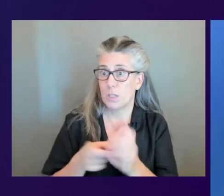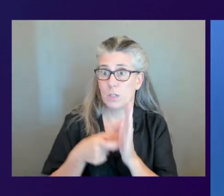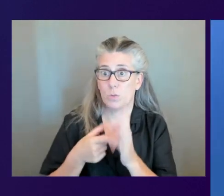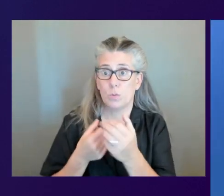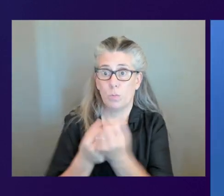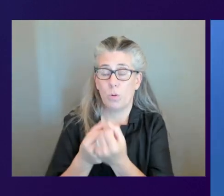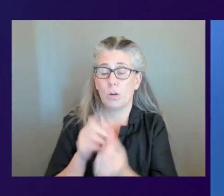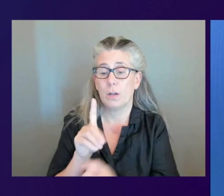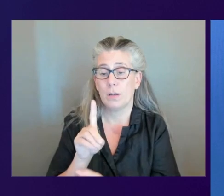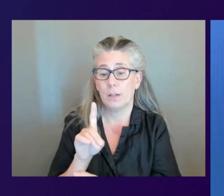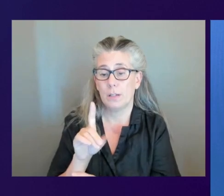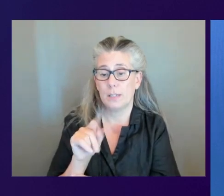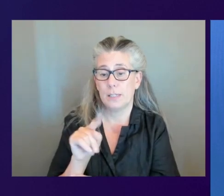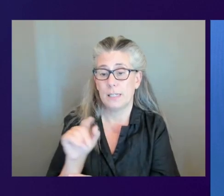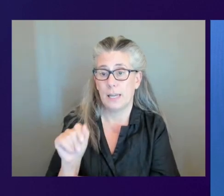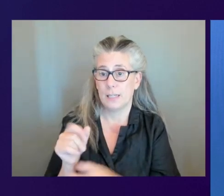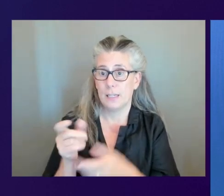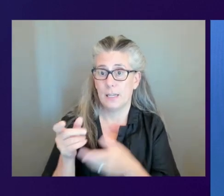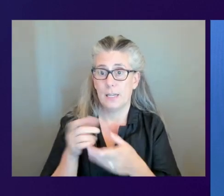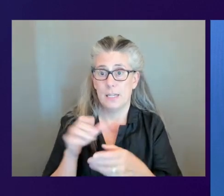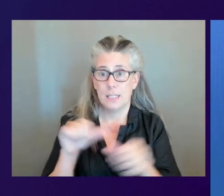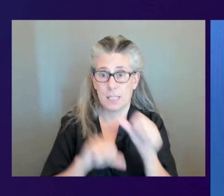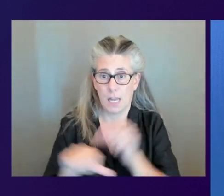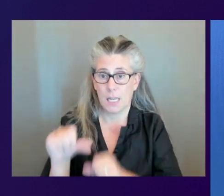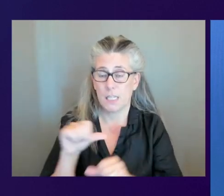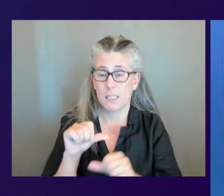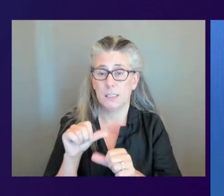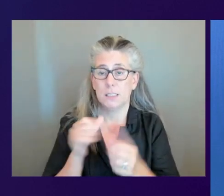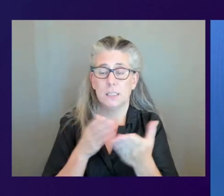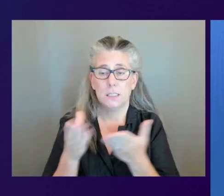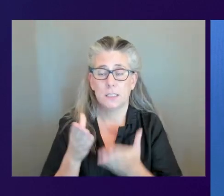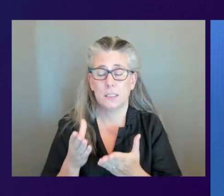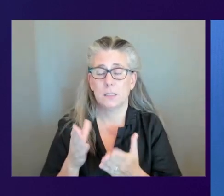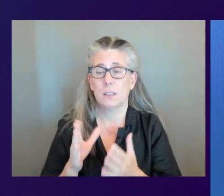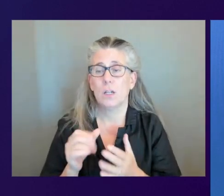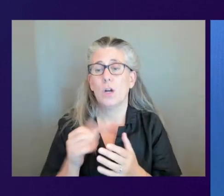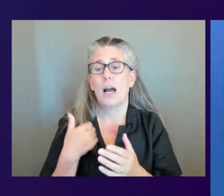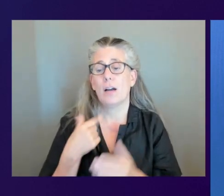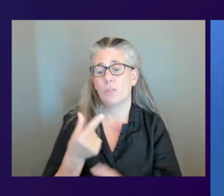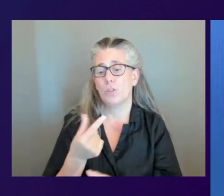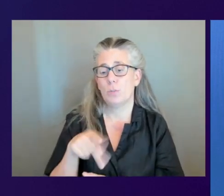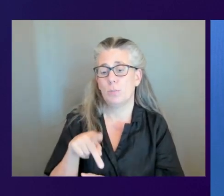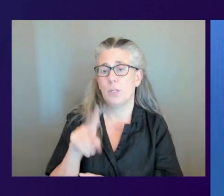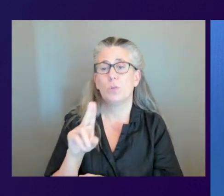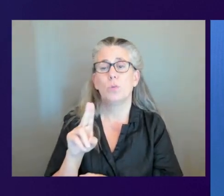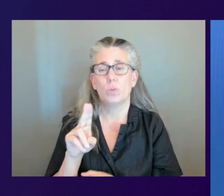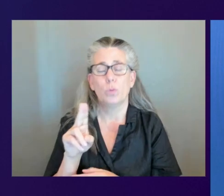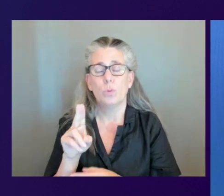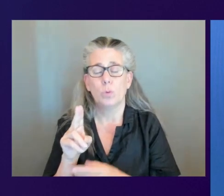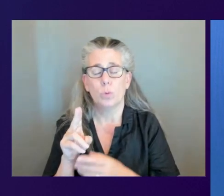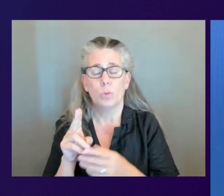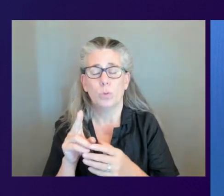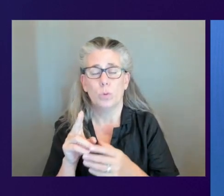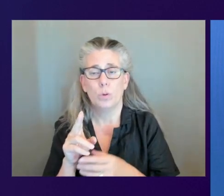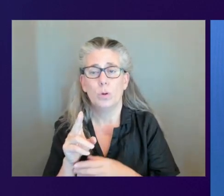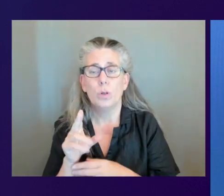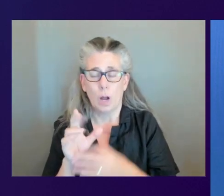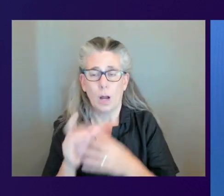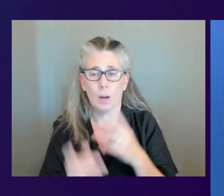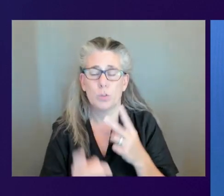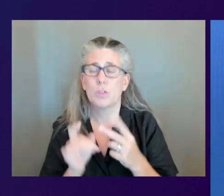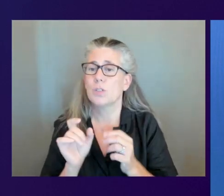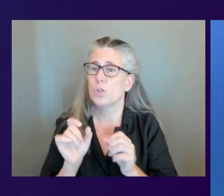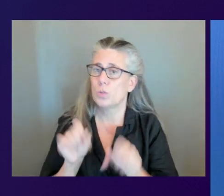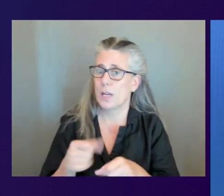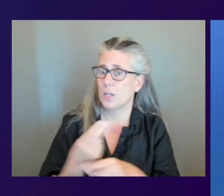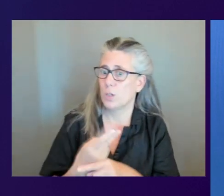intensive workloads. For those kinds of workers, we have GPU accelerated instances that are available as needed. And these are